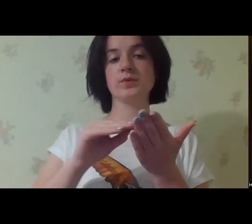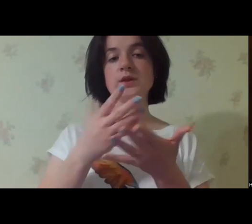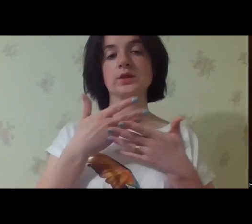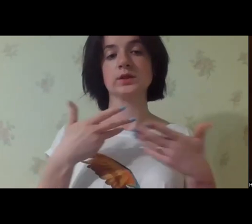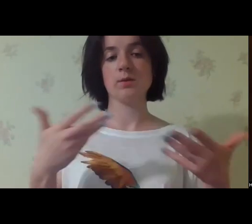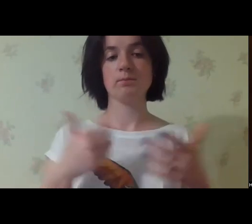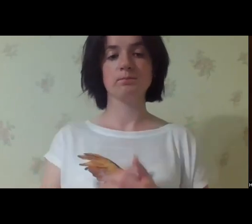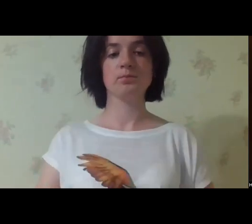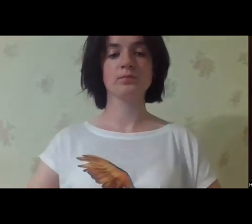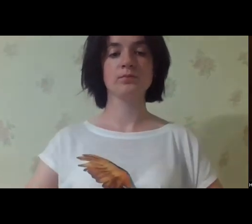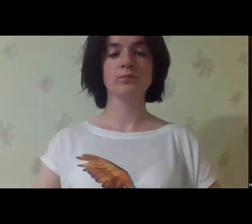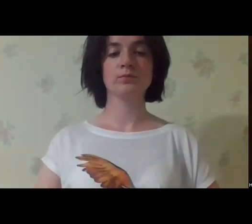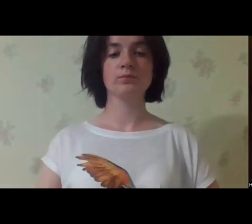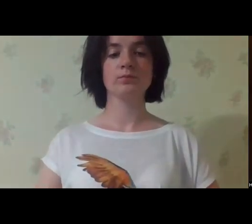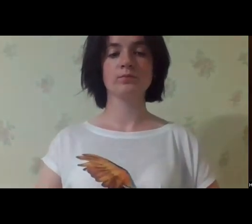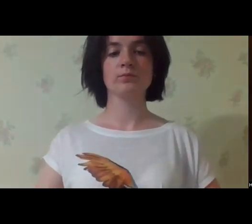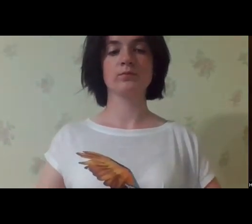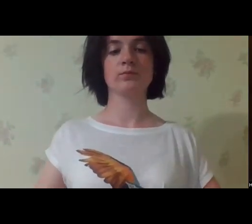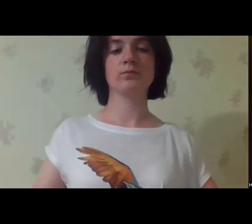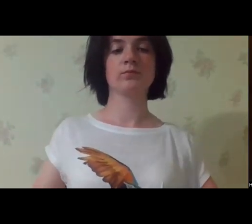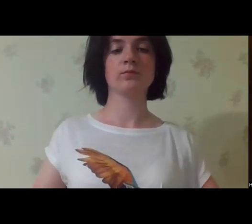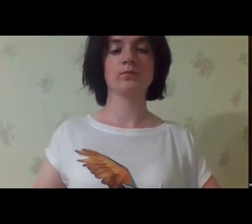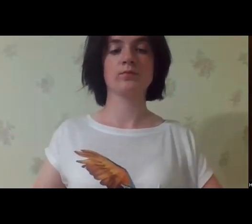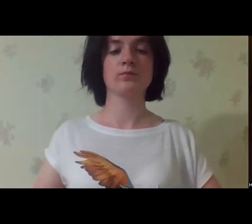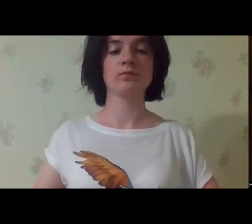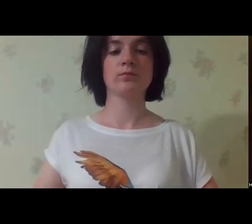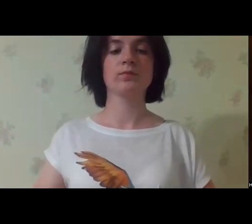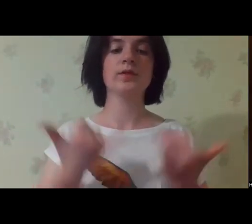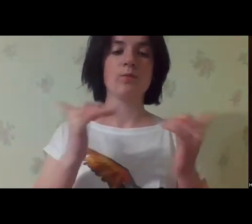of course, you can always contact us directly. You awareness any of you I'm working And if you will beilietele,